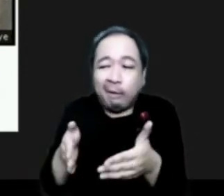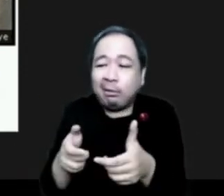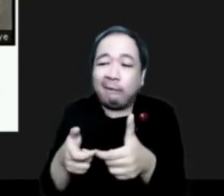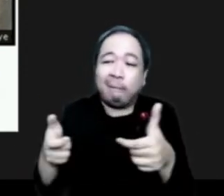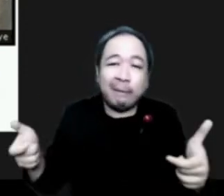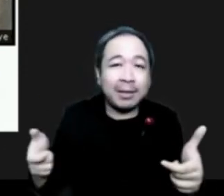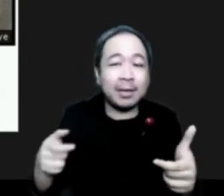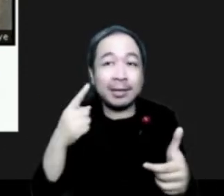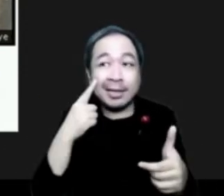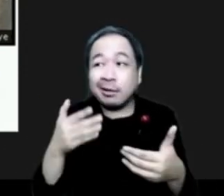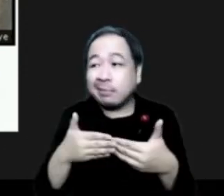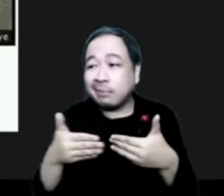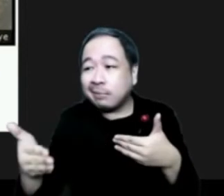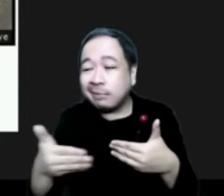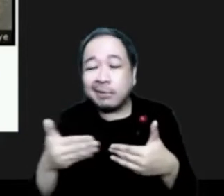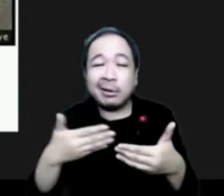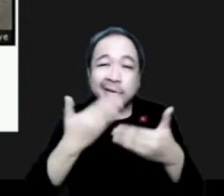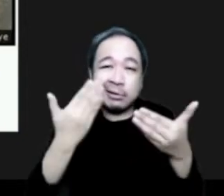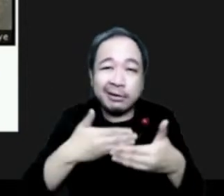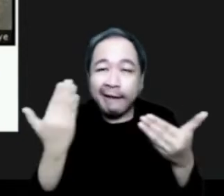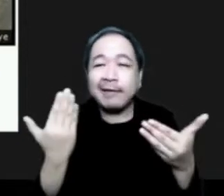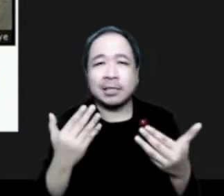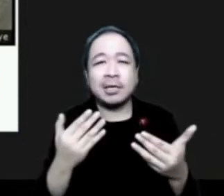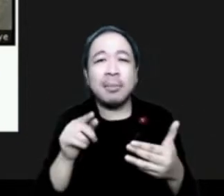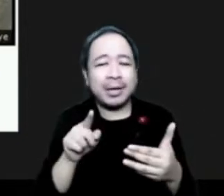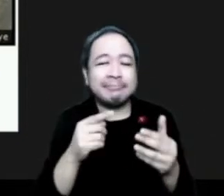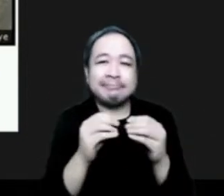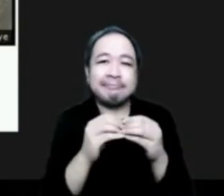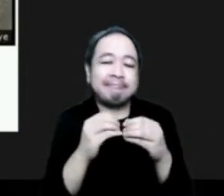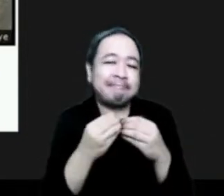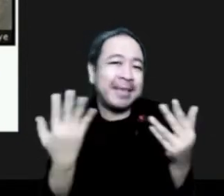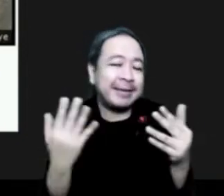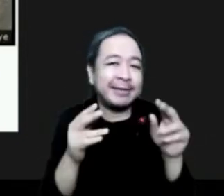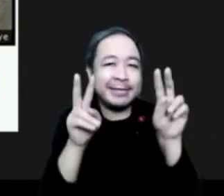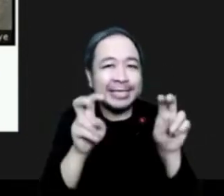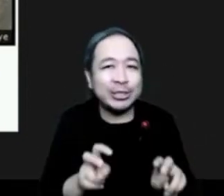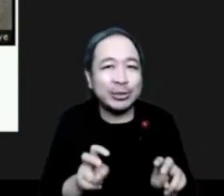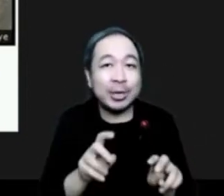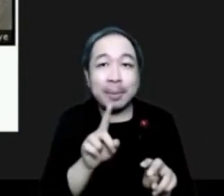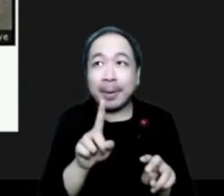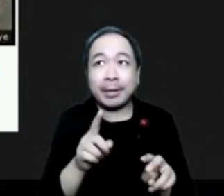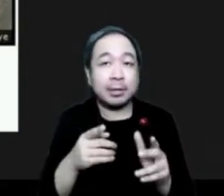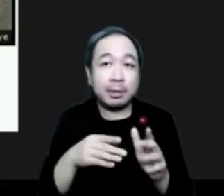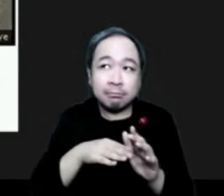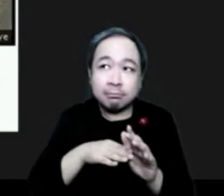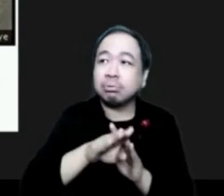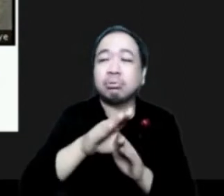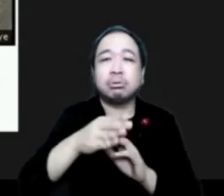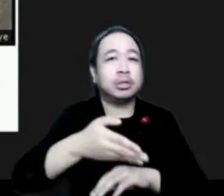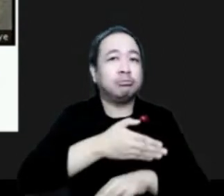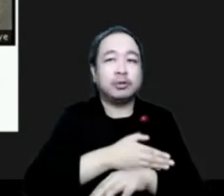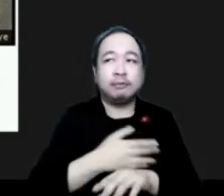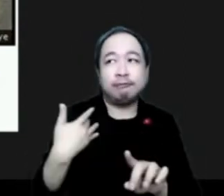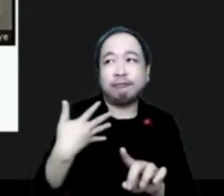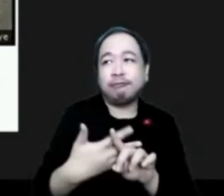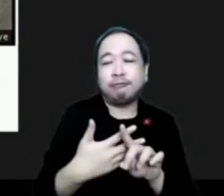cometology. So, there are always some issues, however, we made significant progress over the last 10 years, and our systems are more and